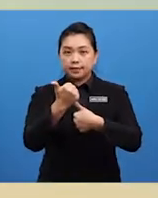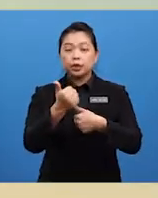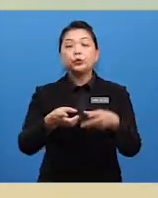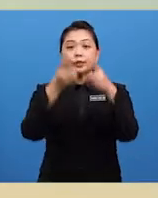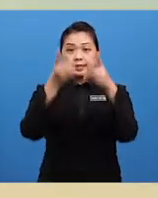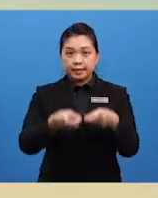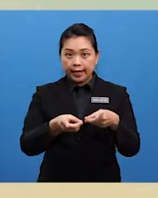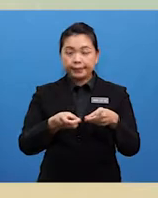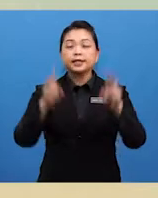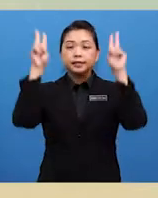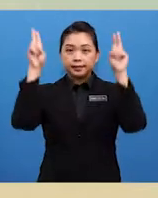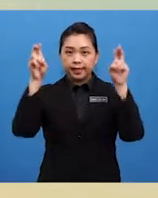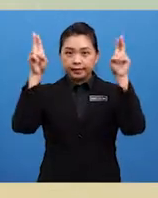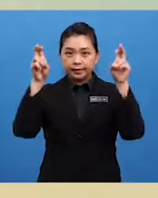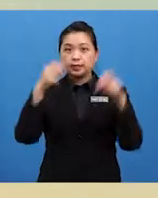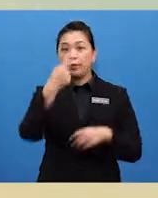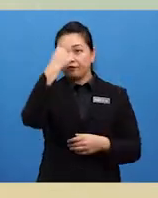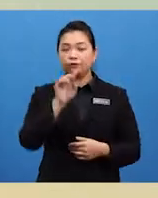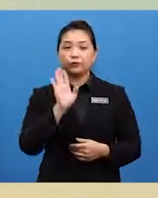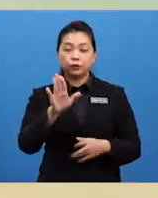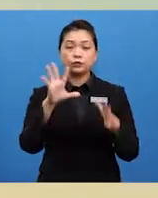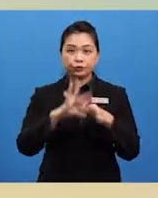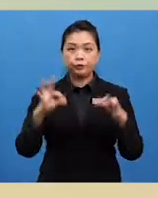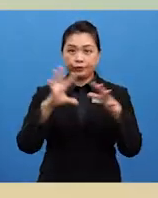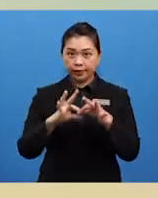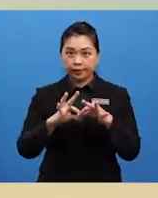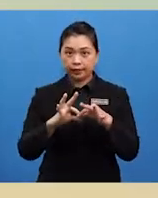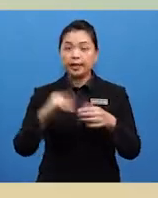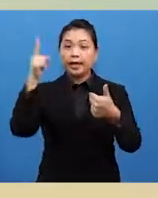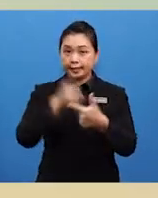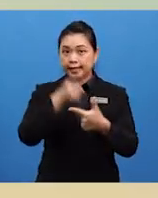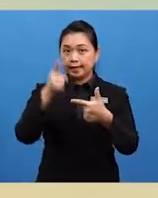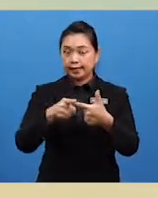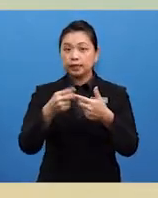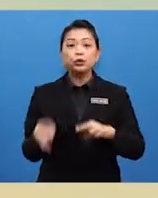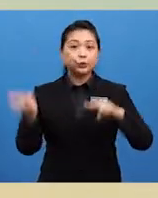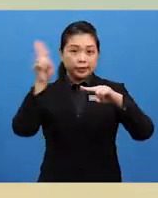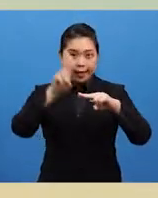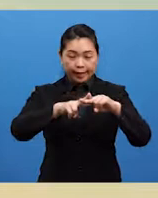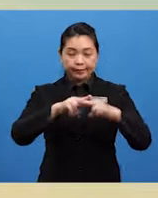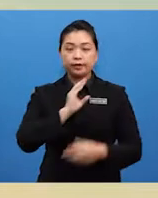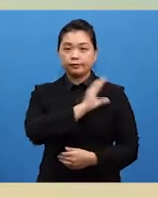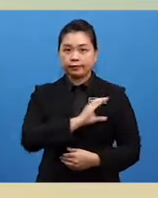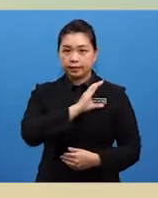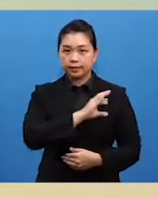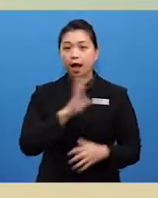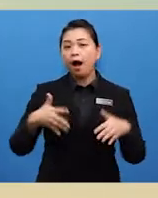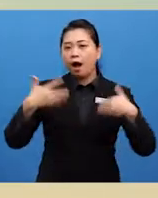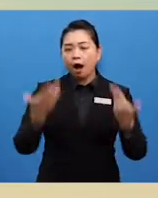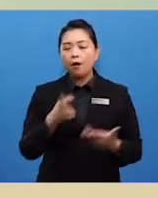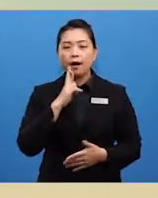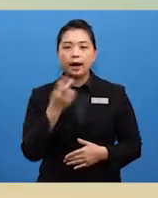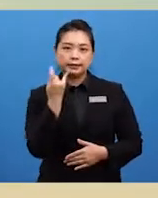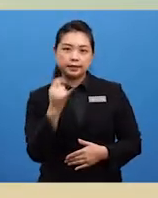Firstly, you decide a title for your story. Then, you add in the characters